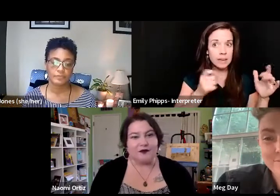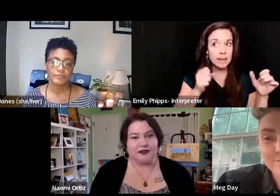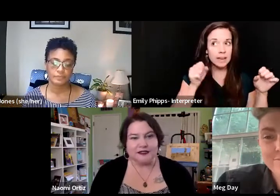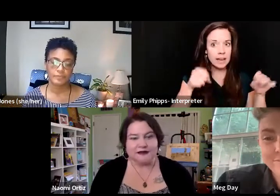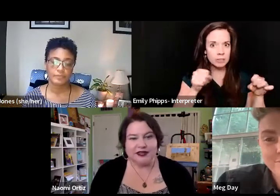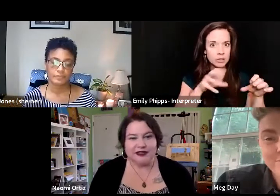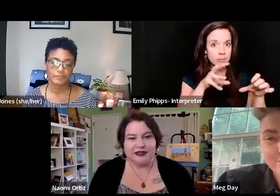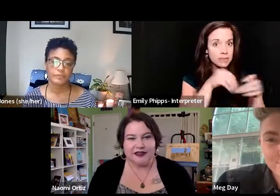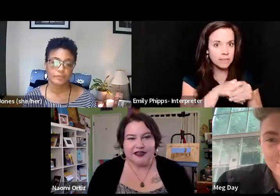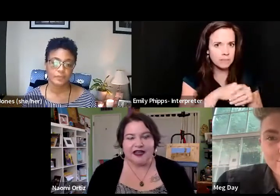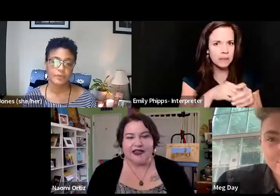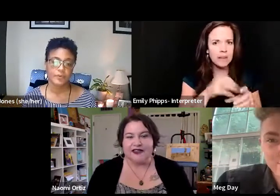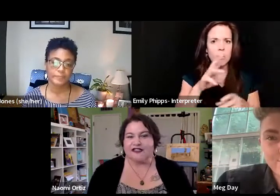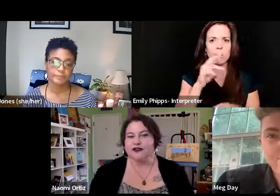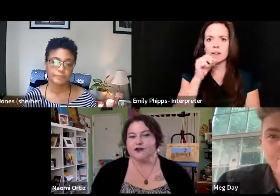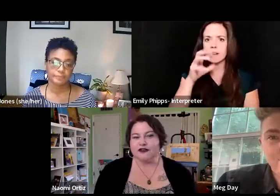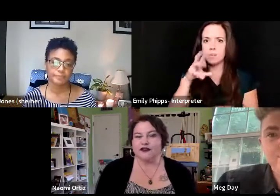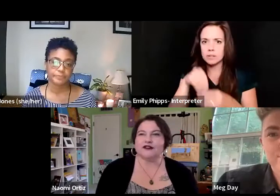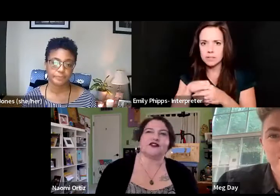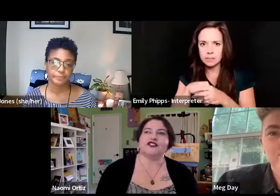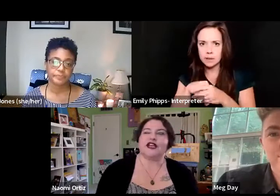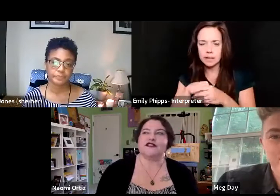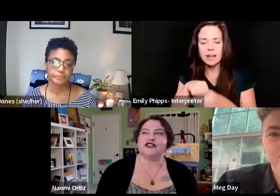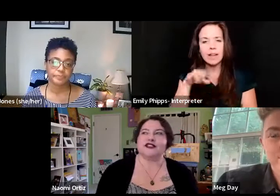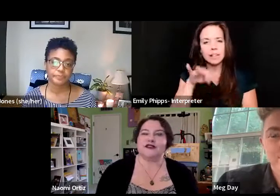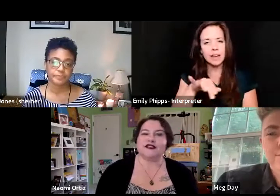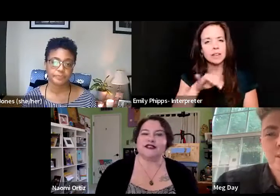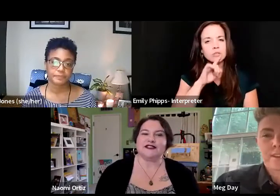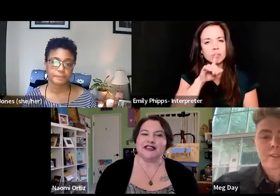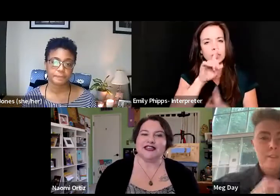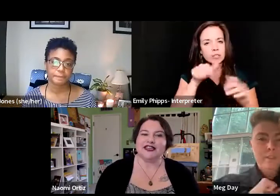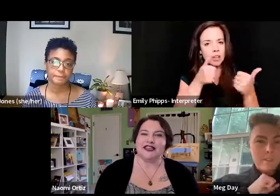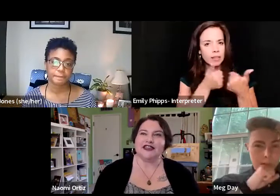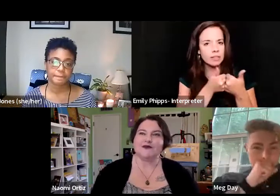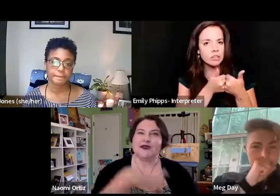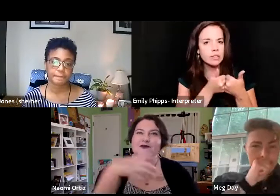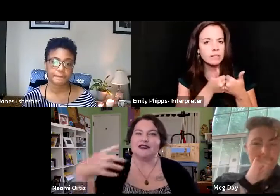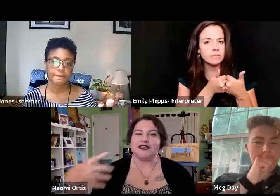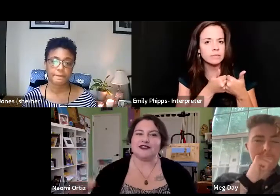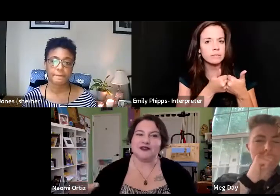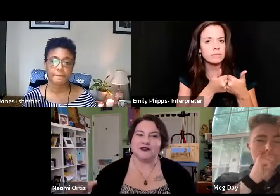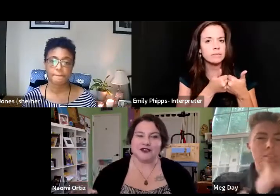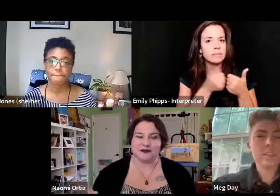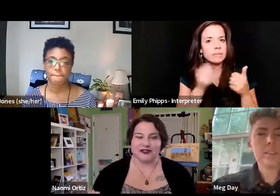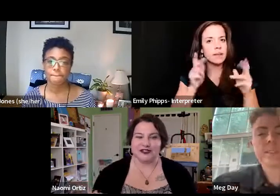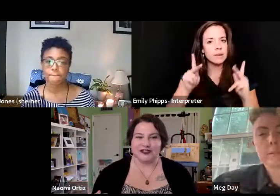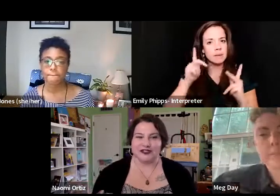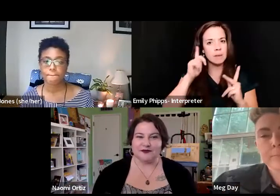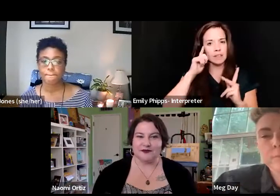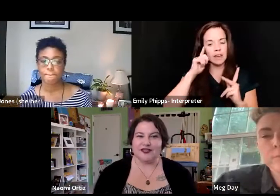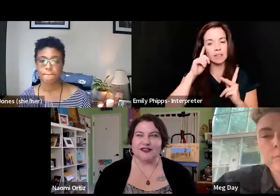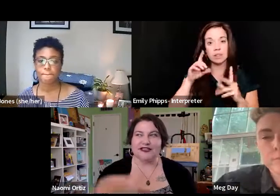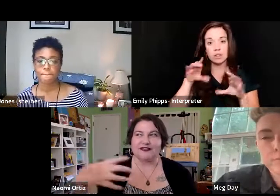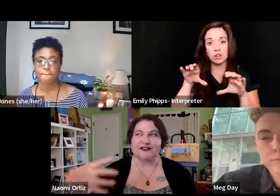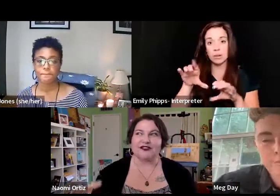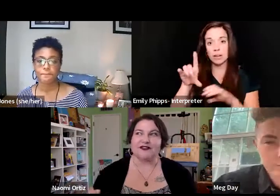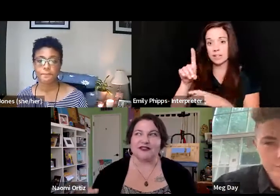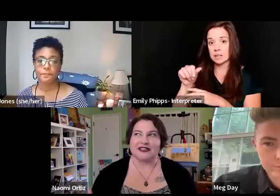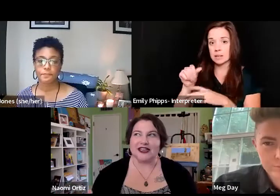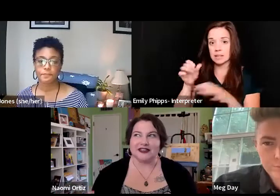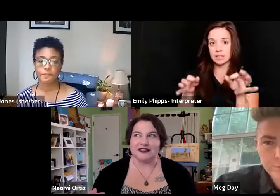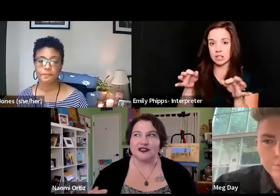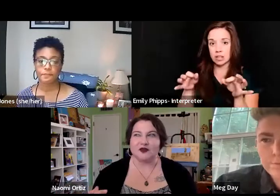or not participate. And that's super challenging because it's like, I think people think they're doing disability justice when we can like